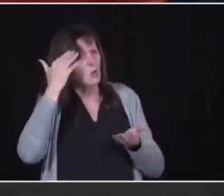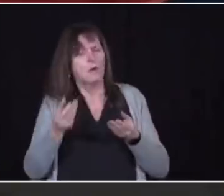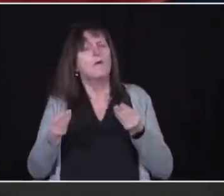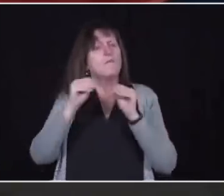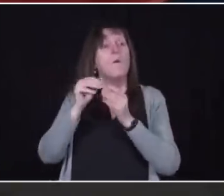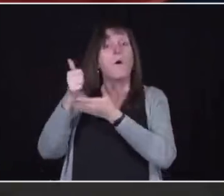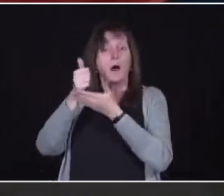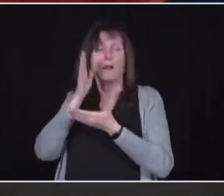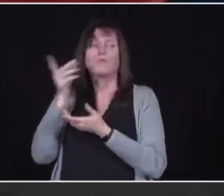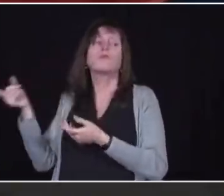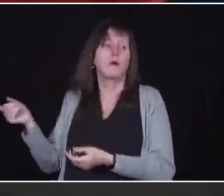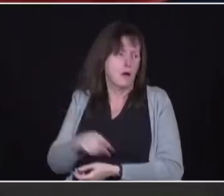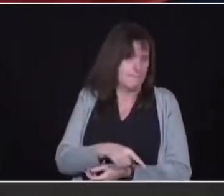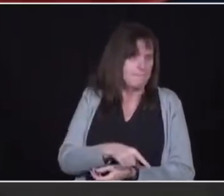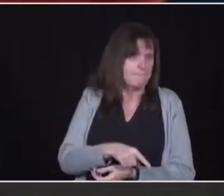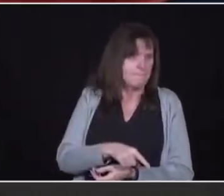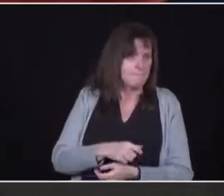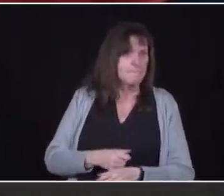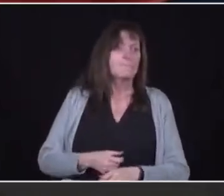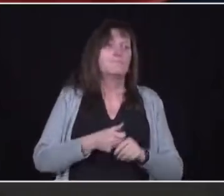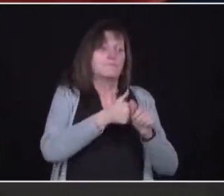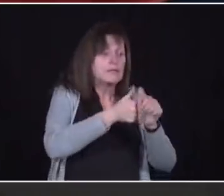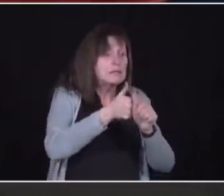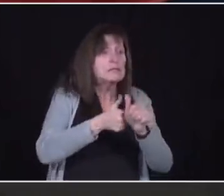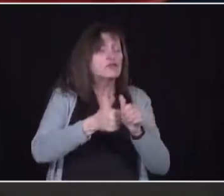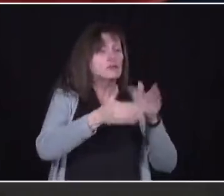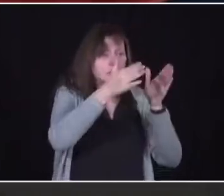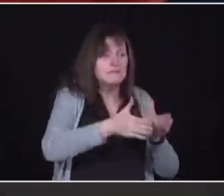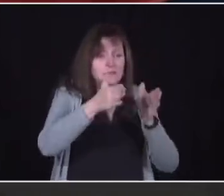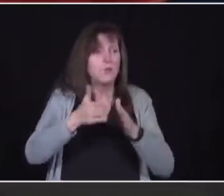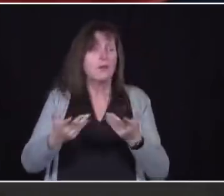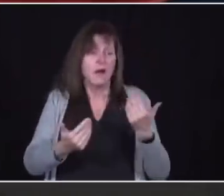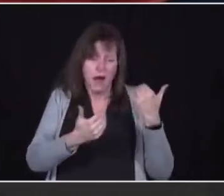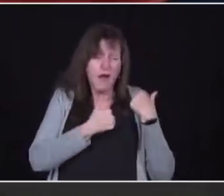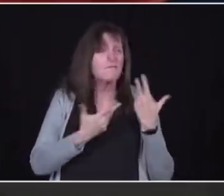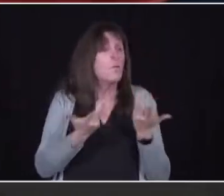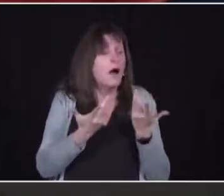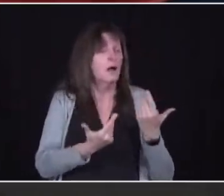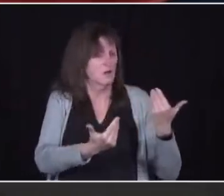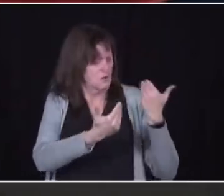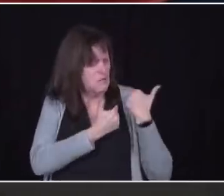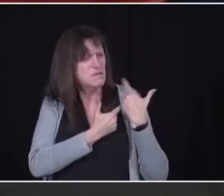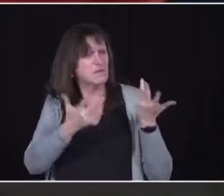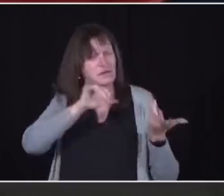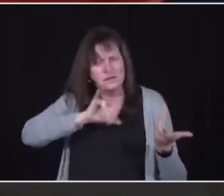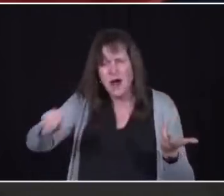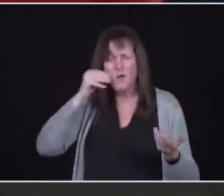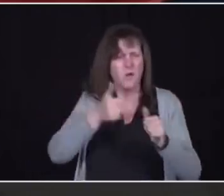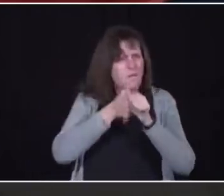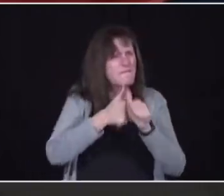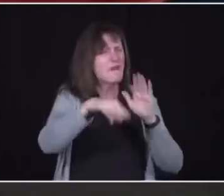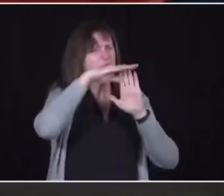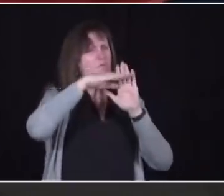important role to play. Please, stay home, follow the rules, and get your vaccine as